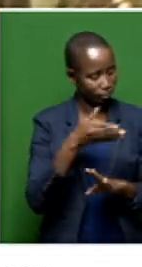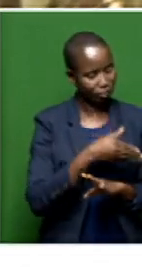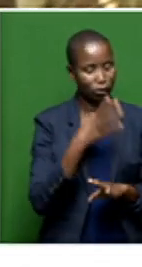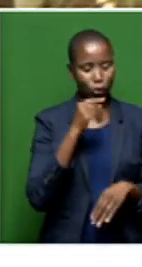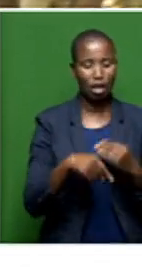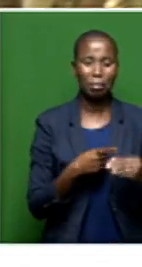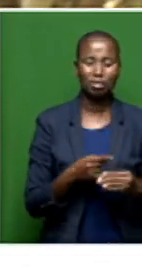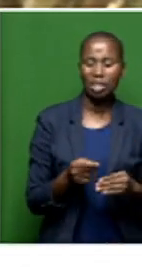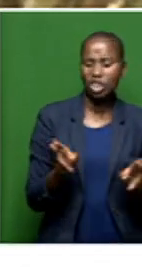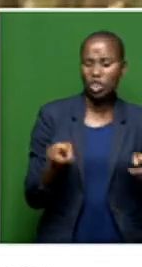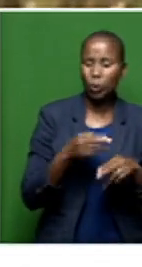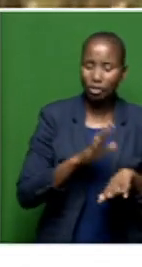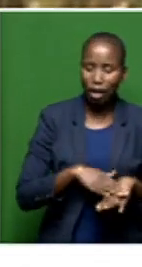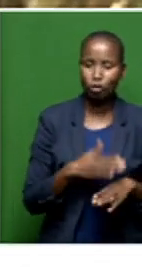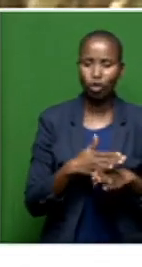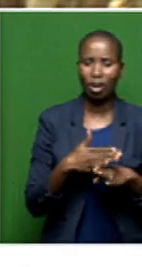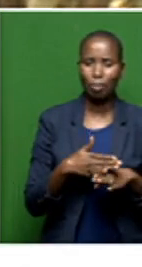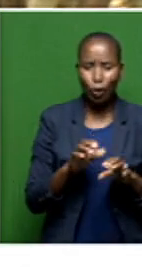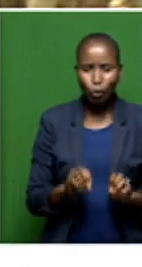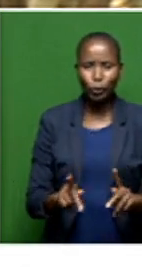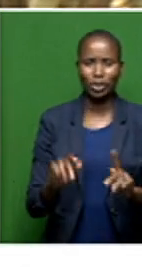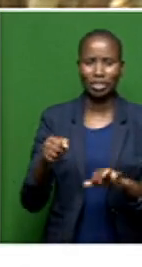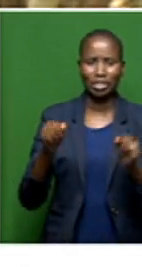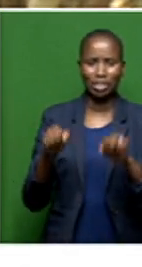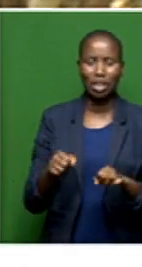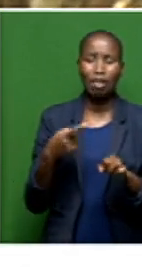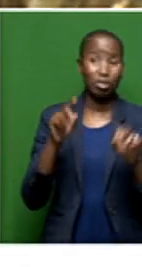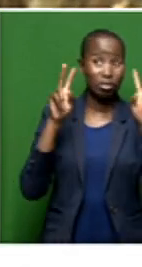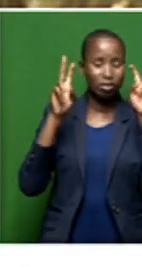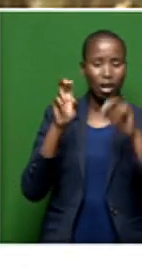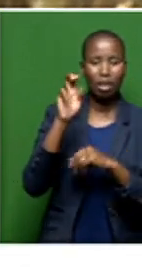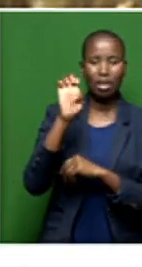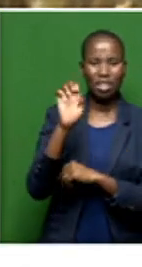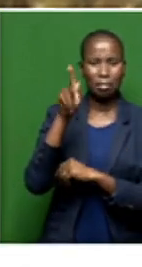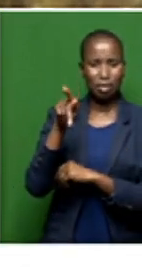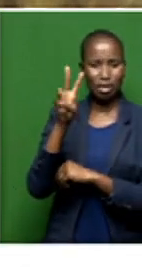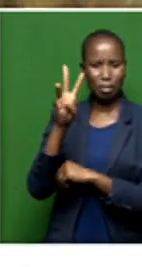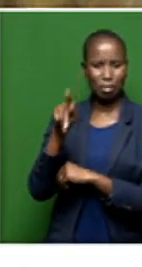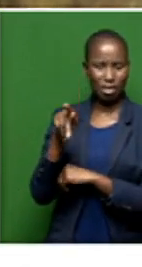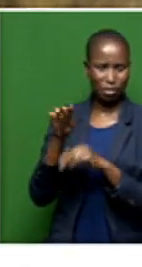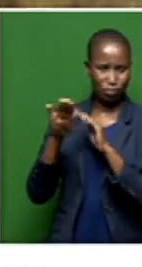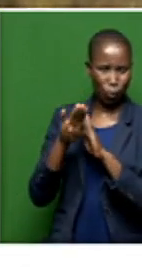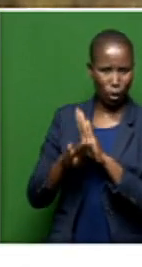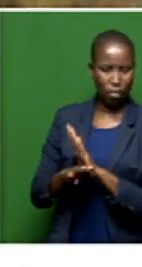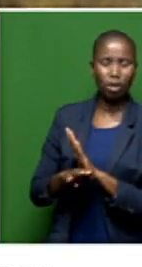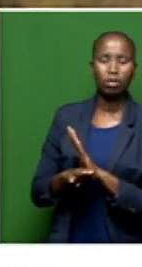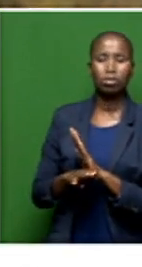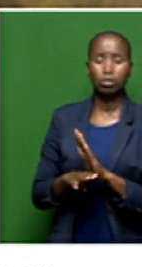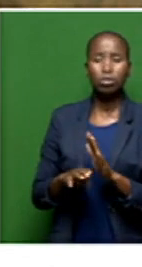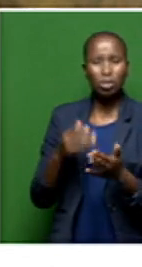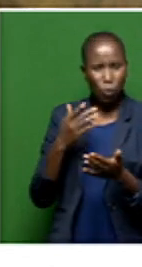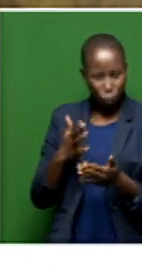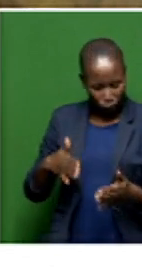you know, temporary job opportunities, notably EPWP program, one would expect sustainable